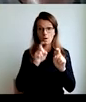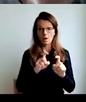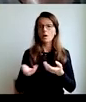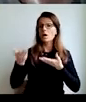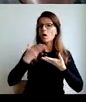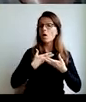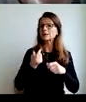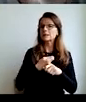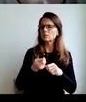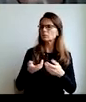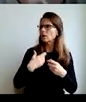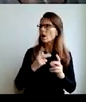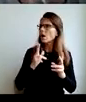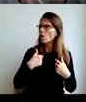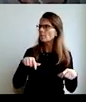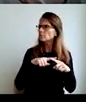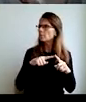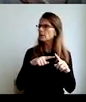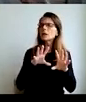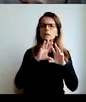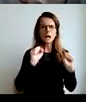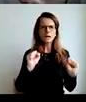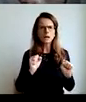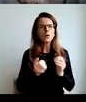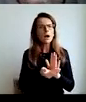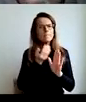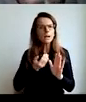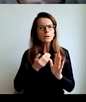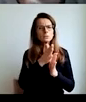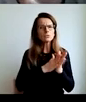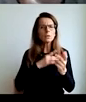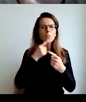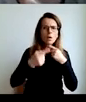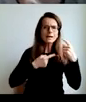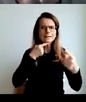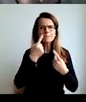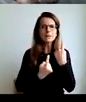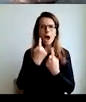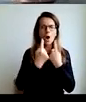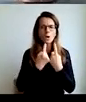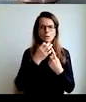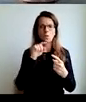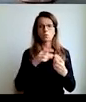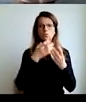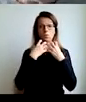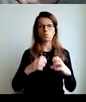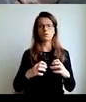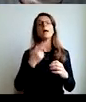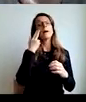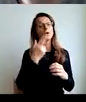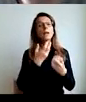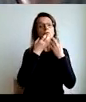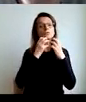question here was, how are we made, before we start discussing theory, looking